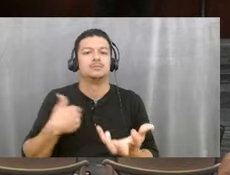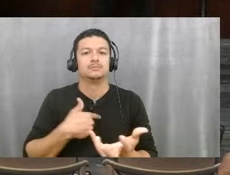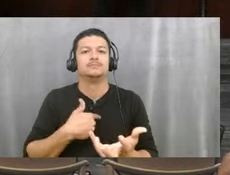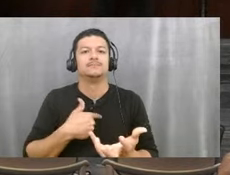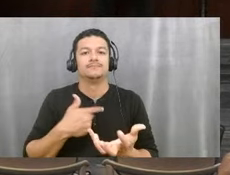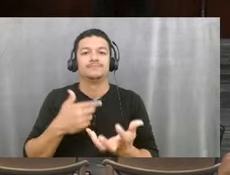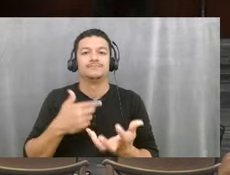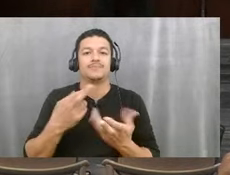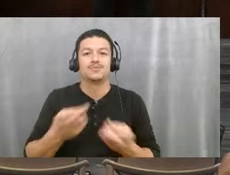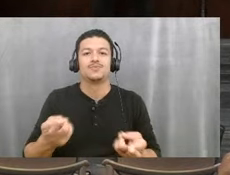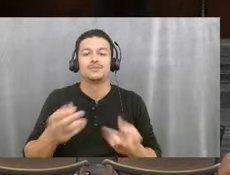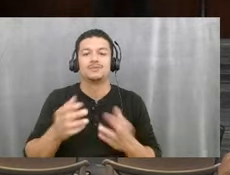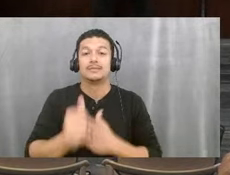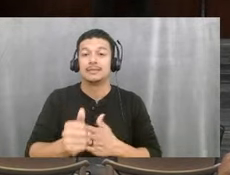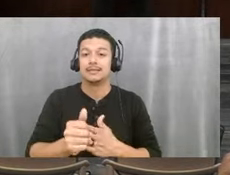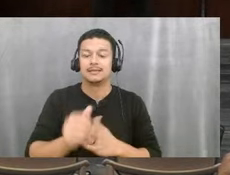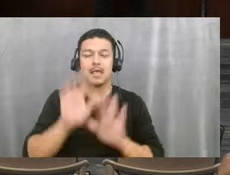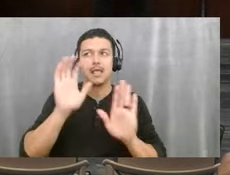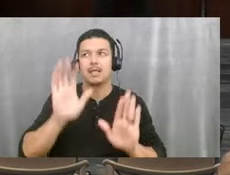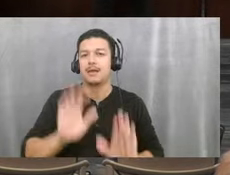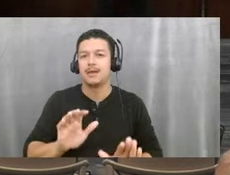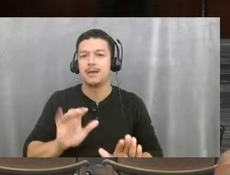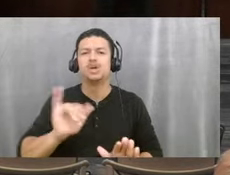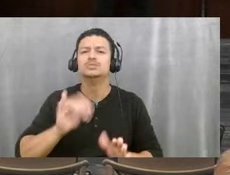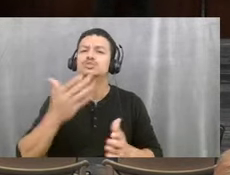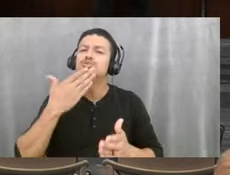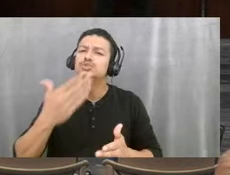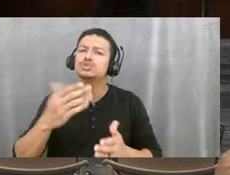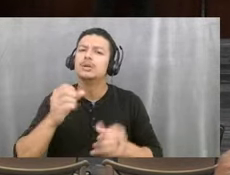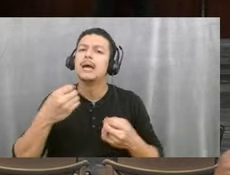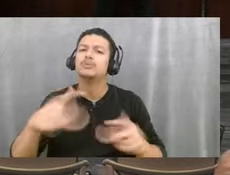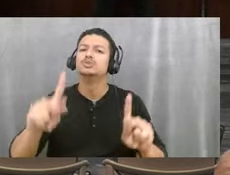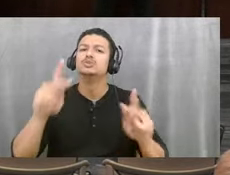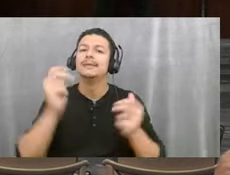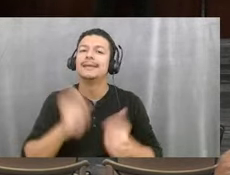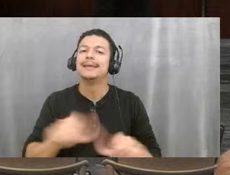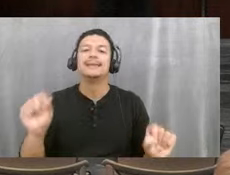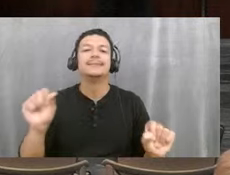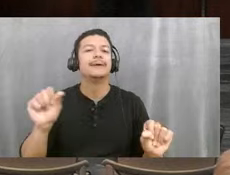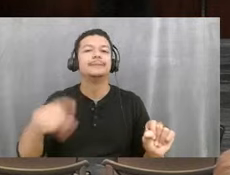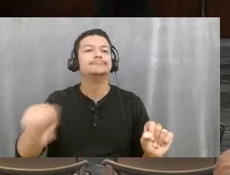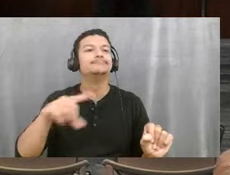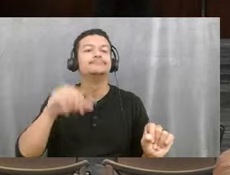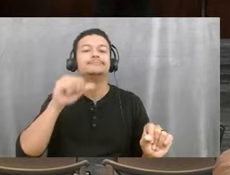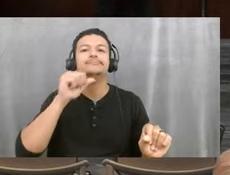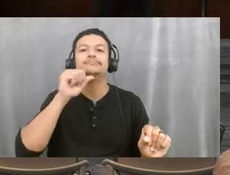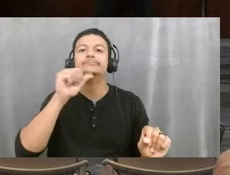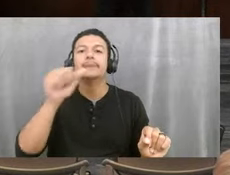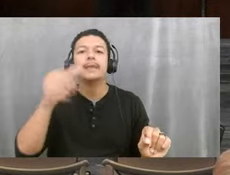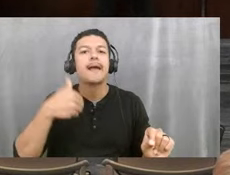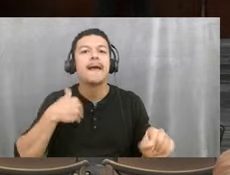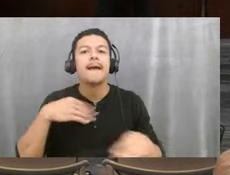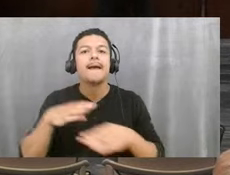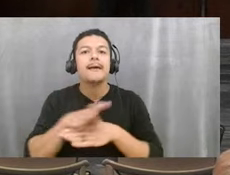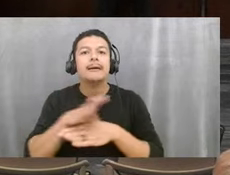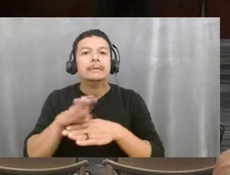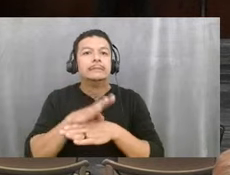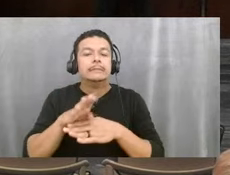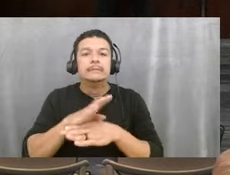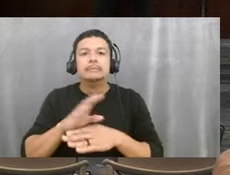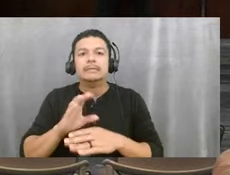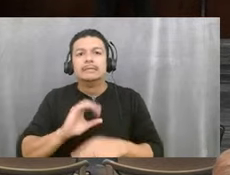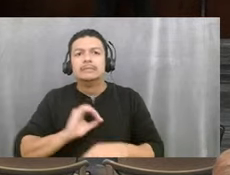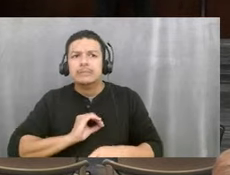it. Um, and it's a great opportunity for anybody who may not have business ownership experience in their